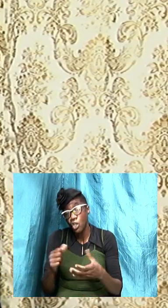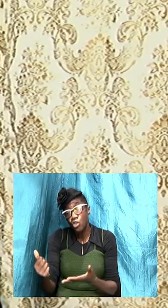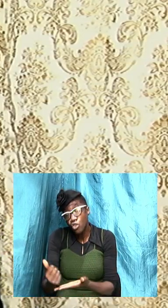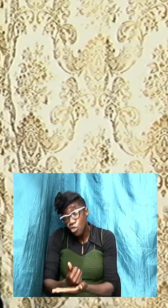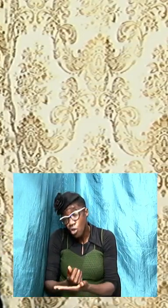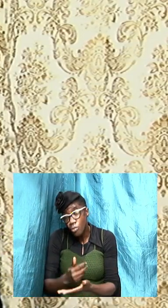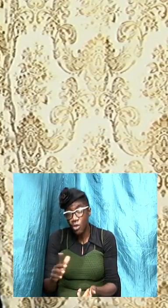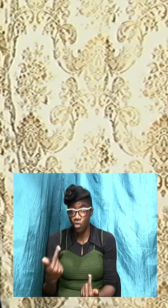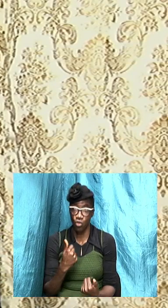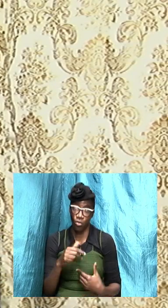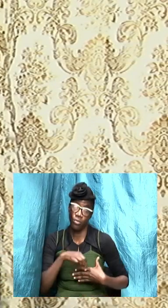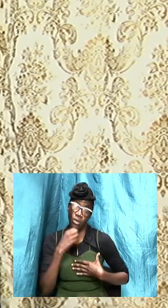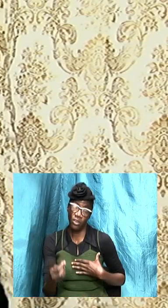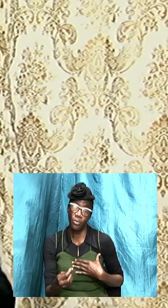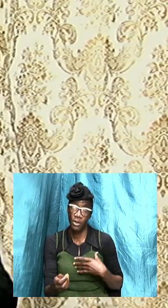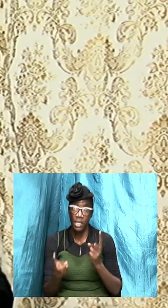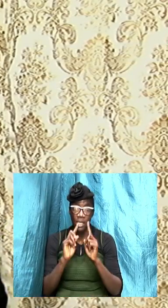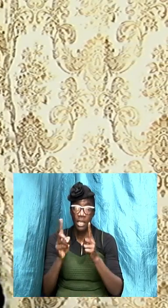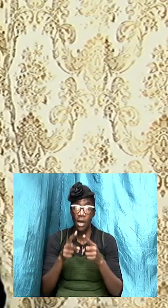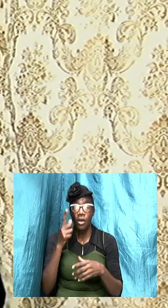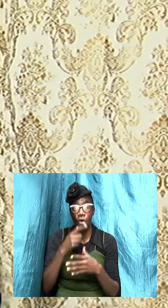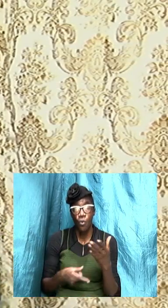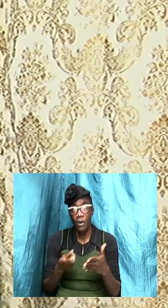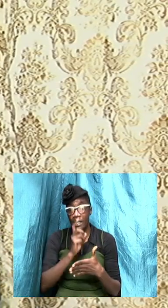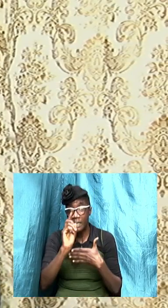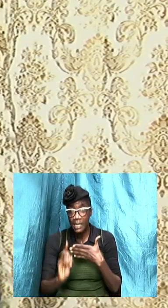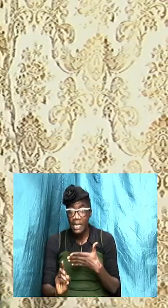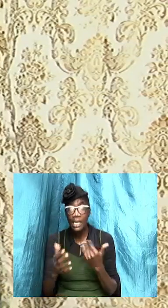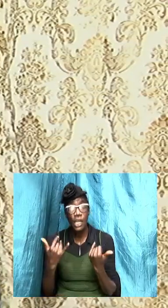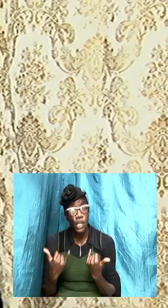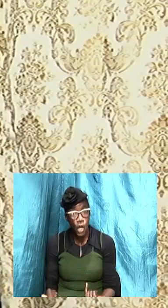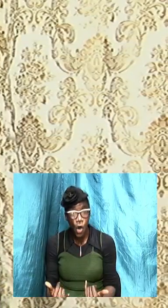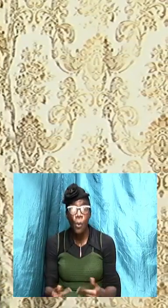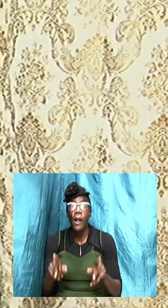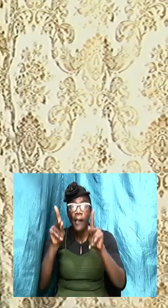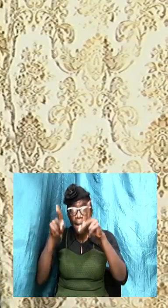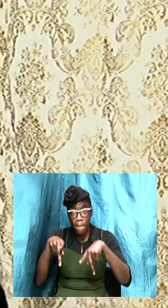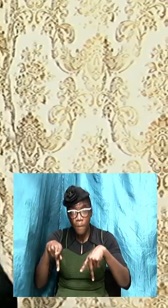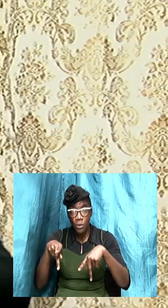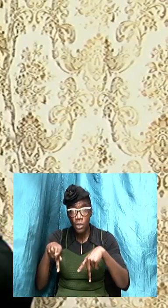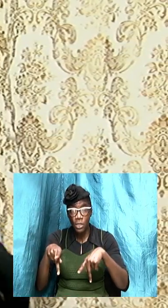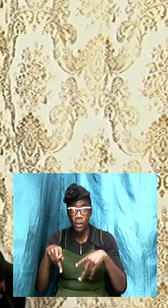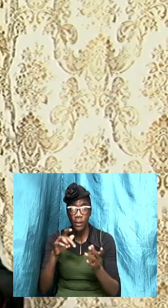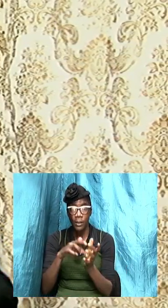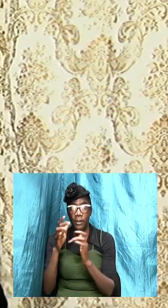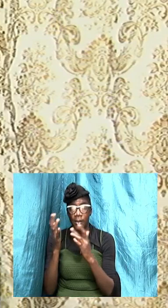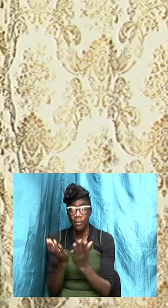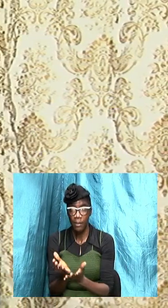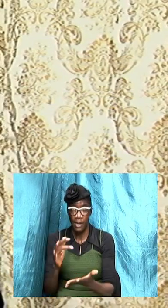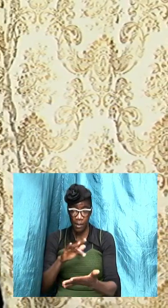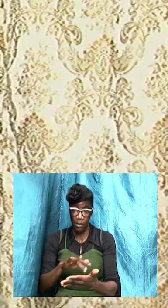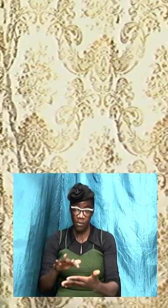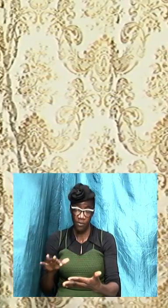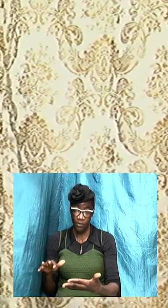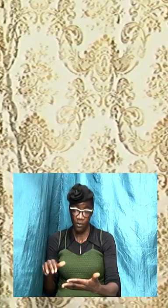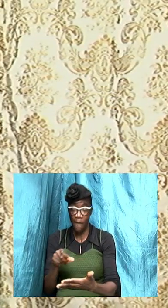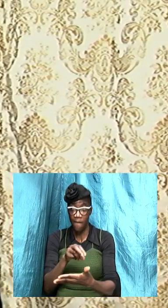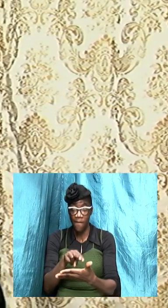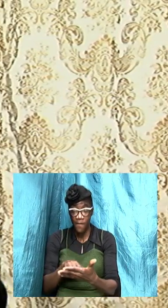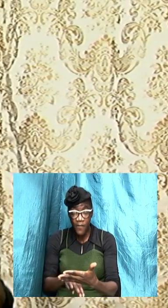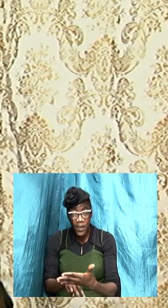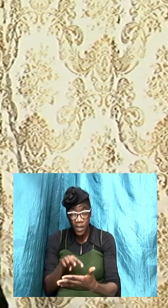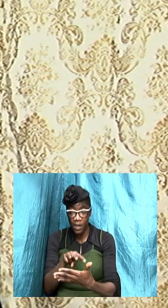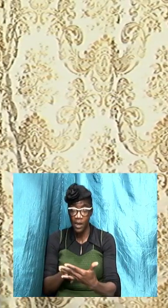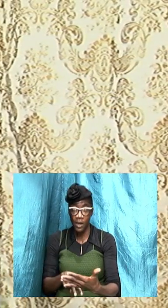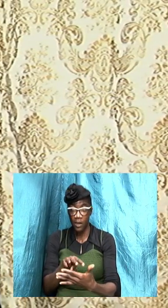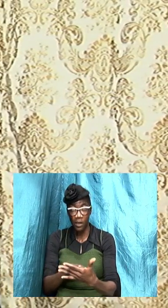mentioned them and you know what I did know is that I put put in some of these scriptures so as we recap you know some of the things you would